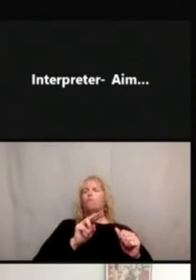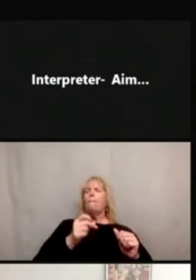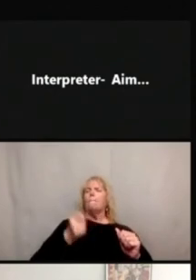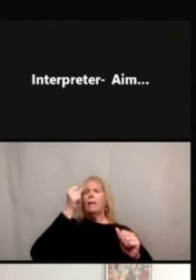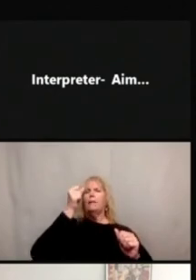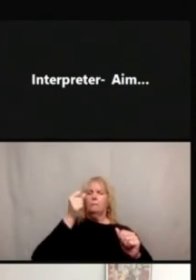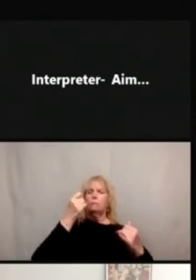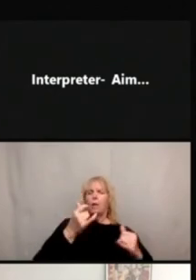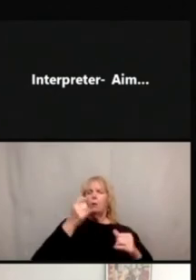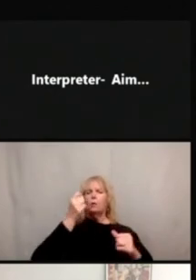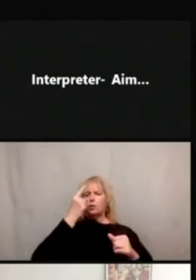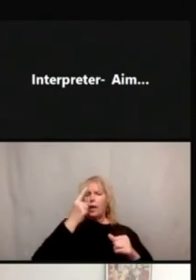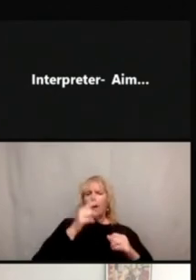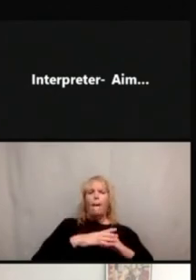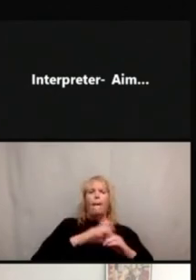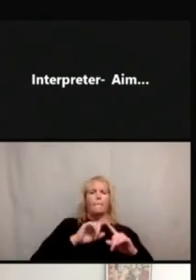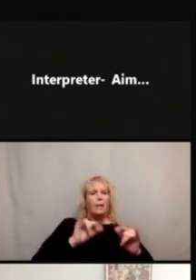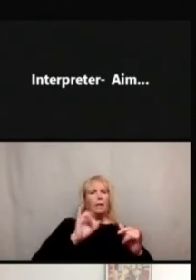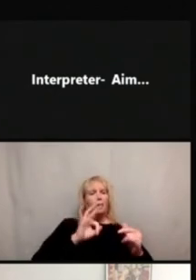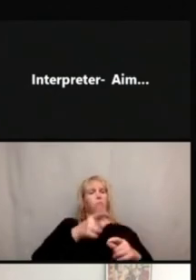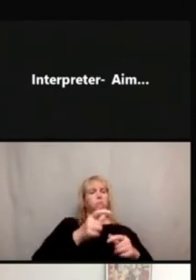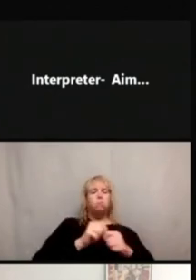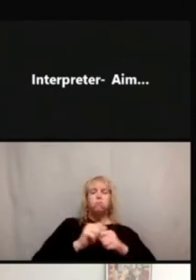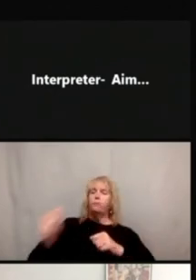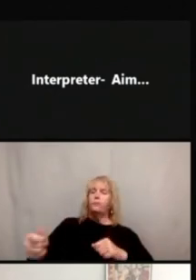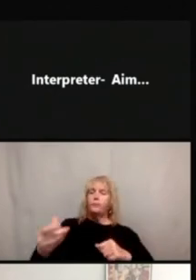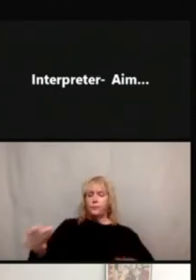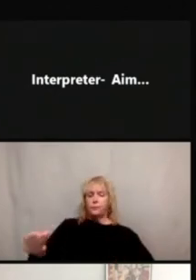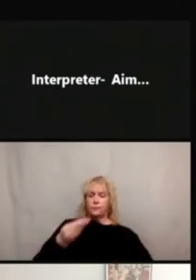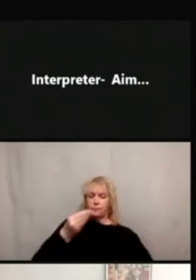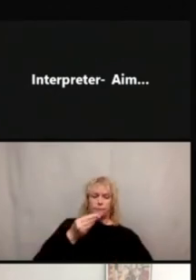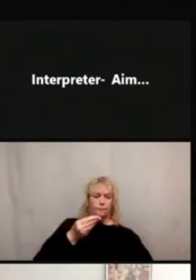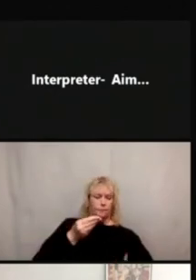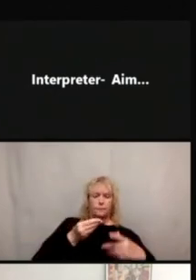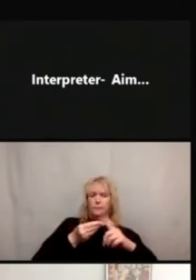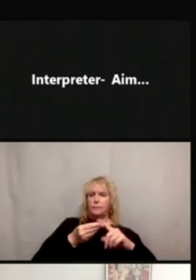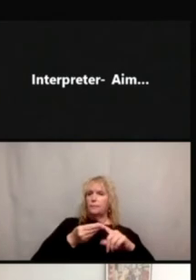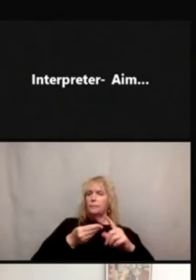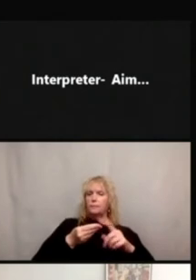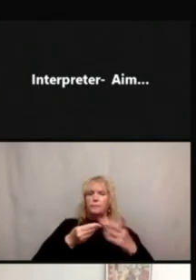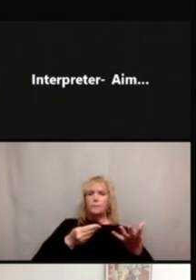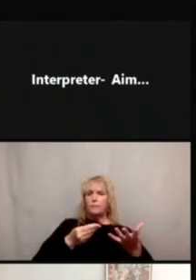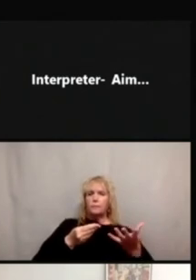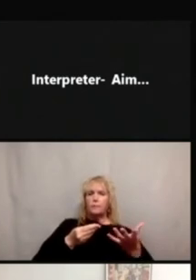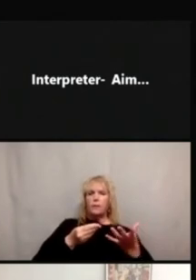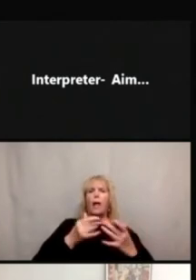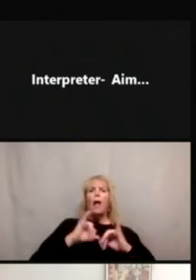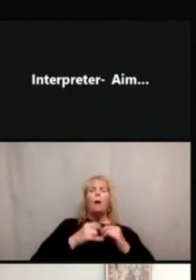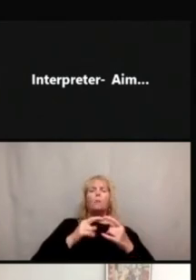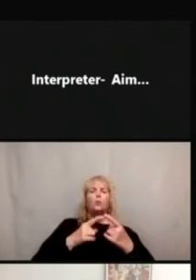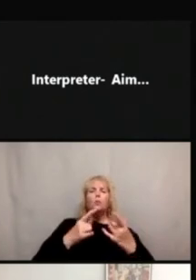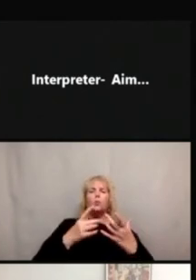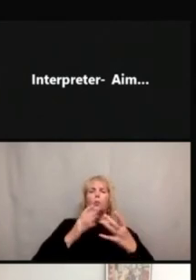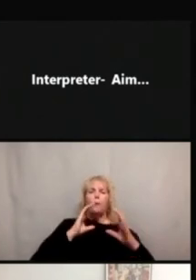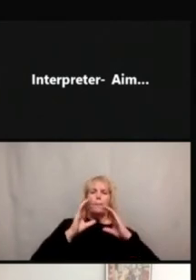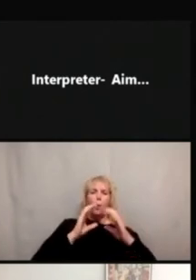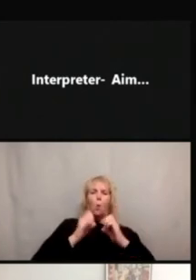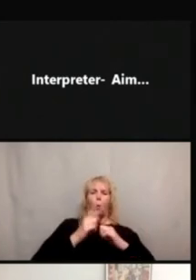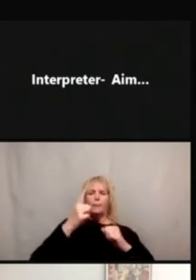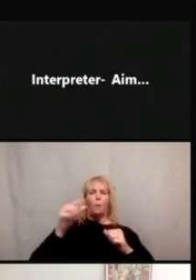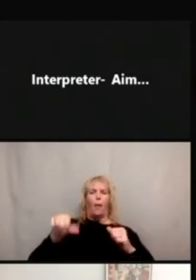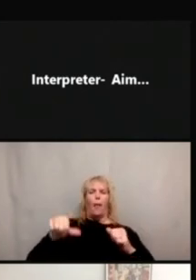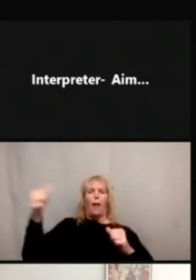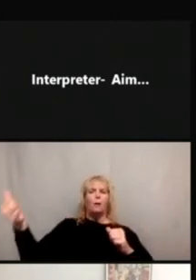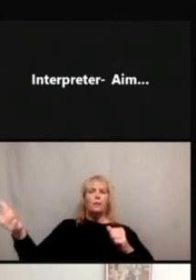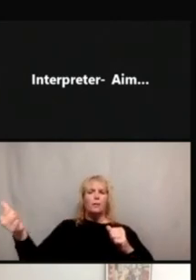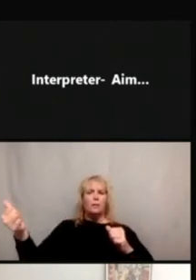it's like a handout that you you give to somebody, they can utilize it as a way to bridge communication with somebody else who